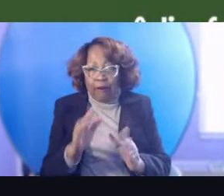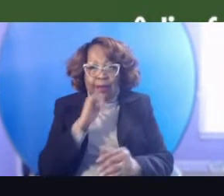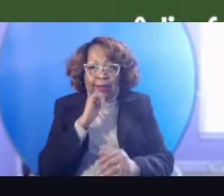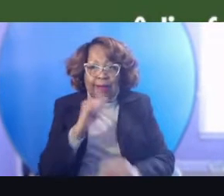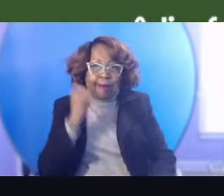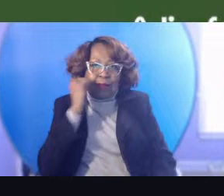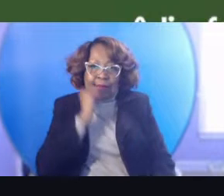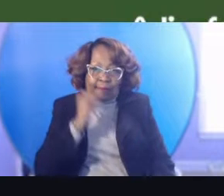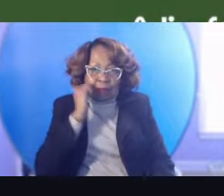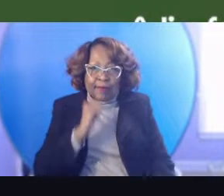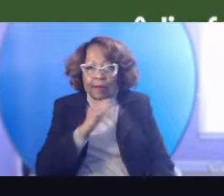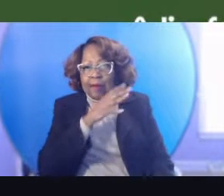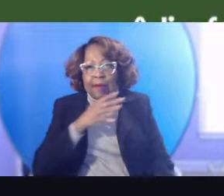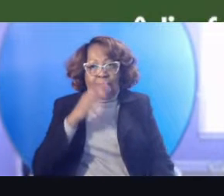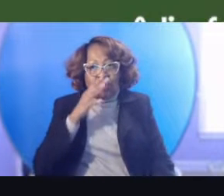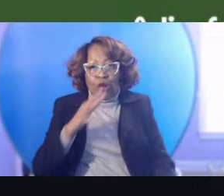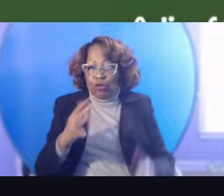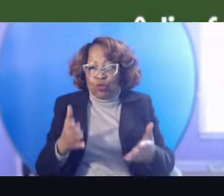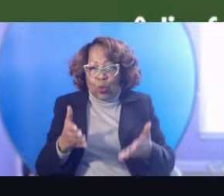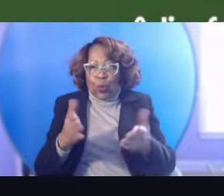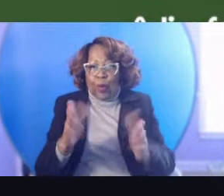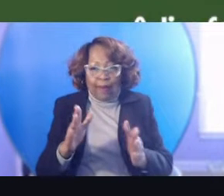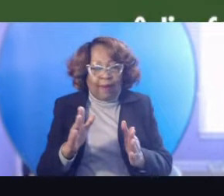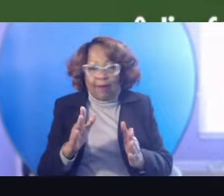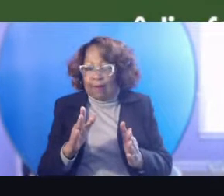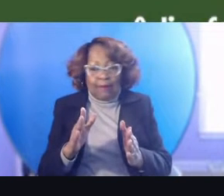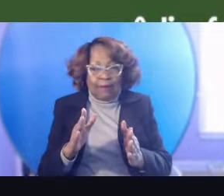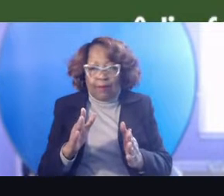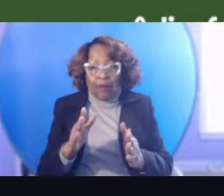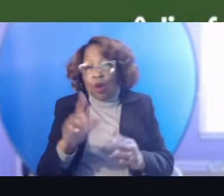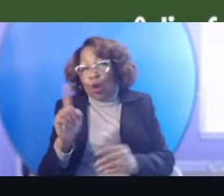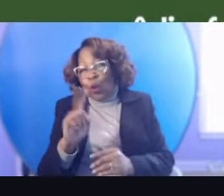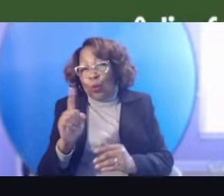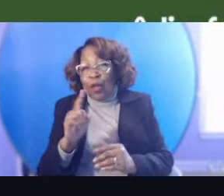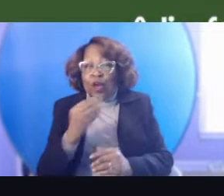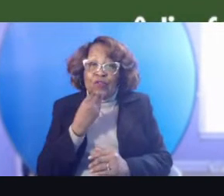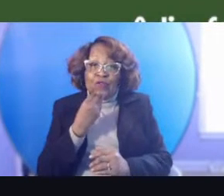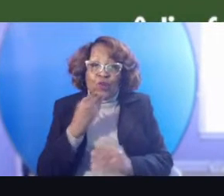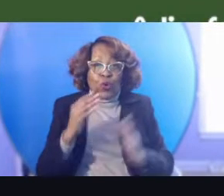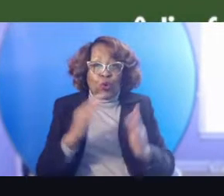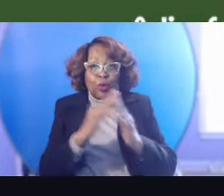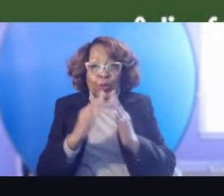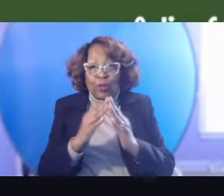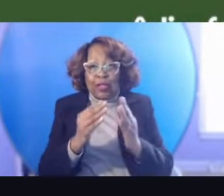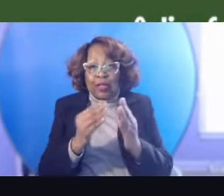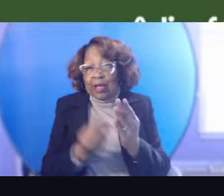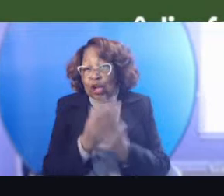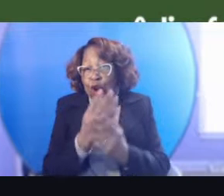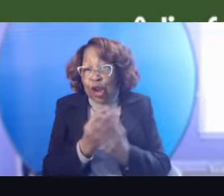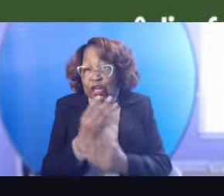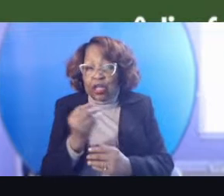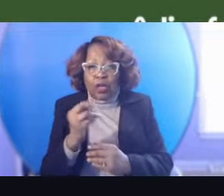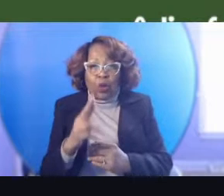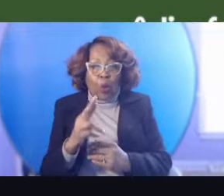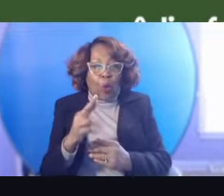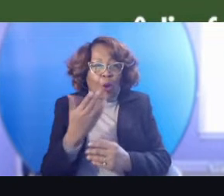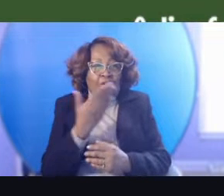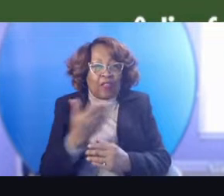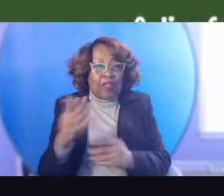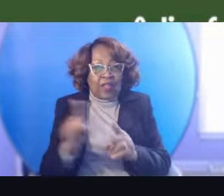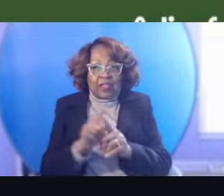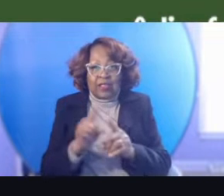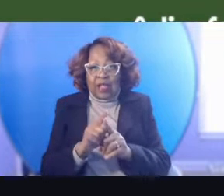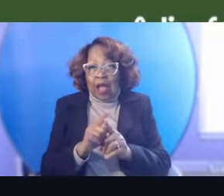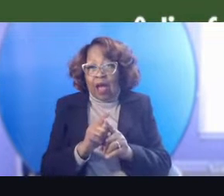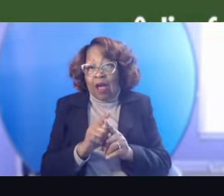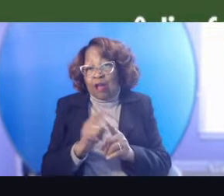agricultural ways where, uh, through community gardening or, um, things like, uh, produce delivery